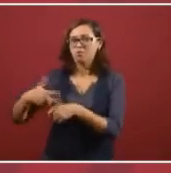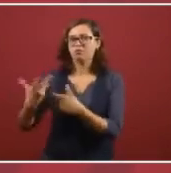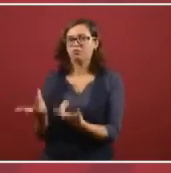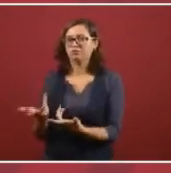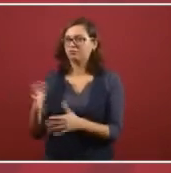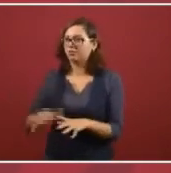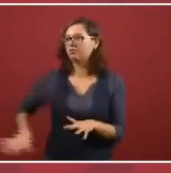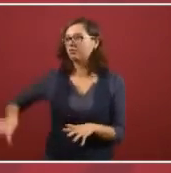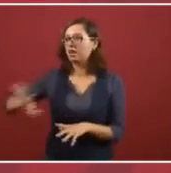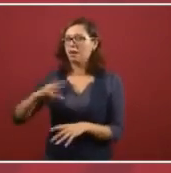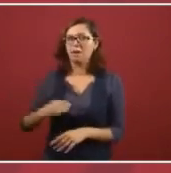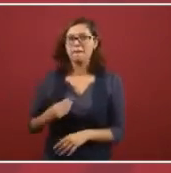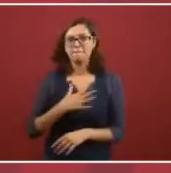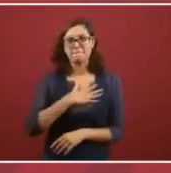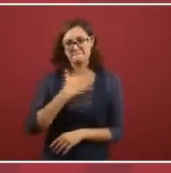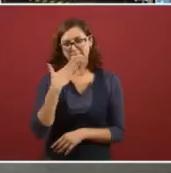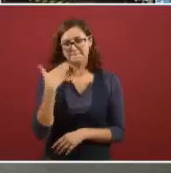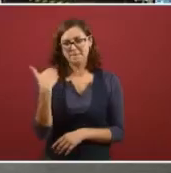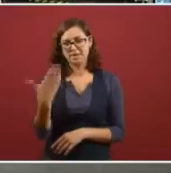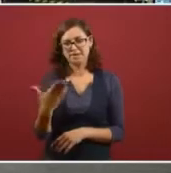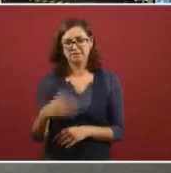That there be well-being.